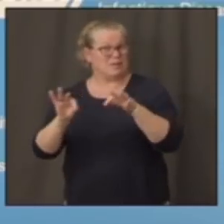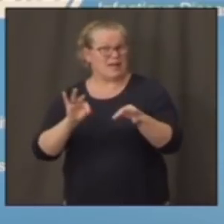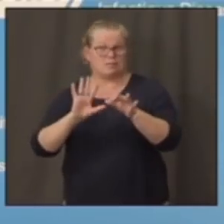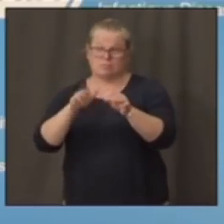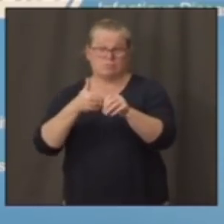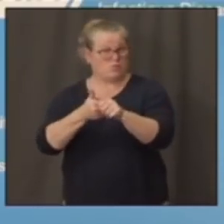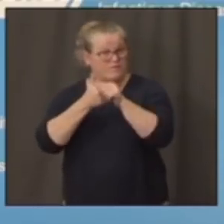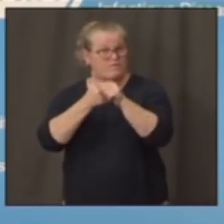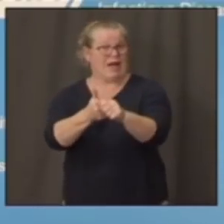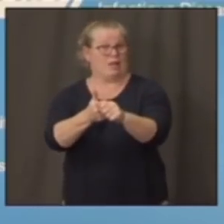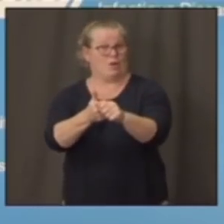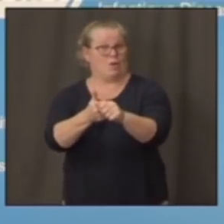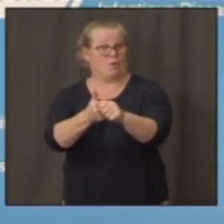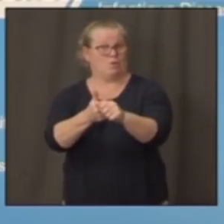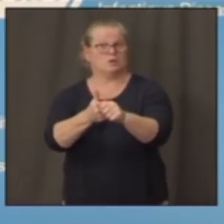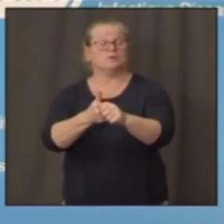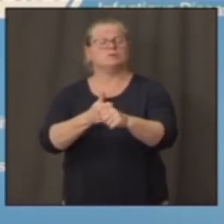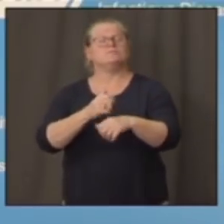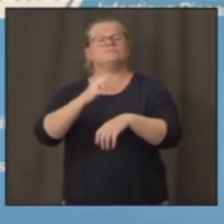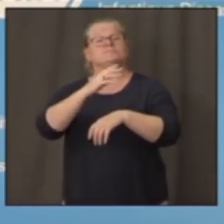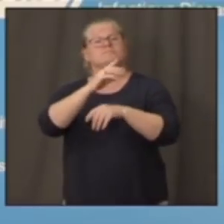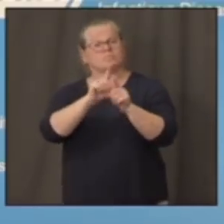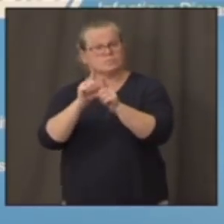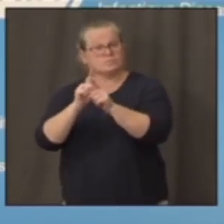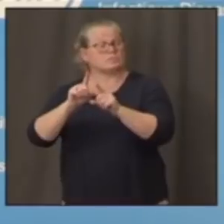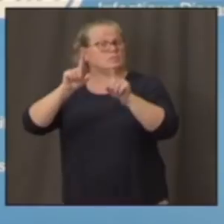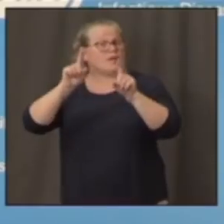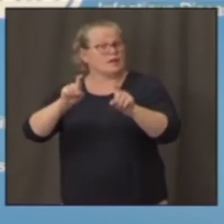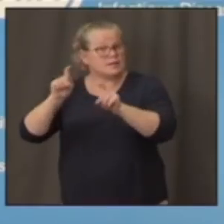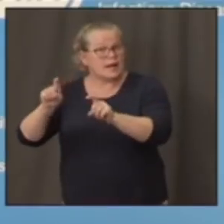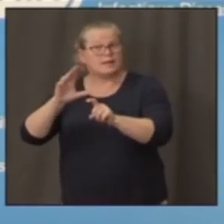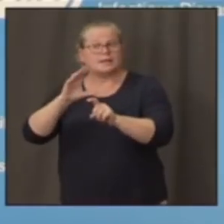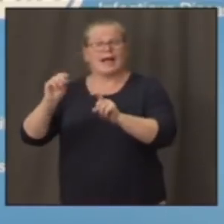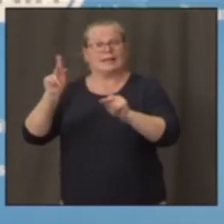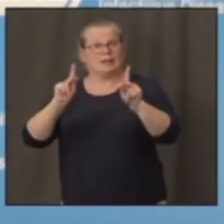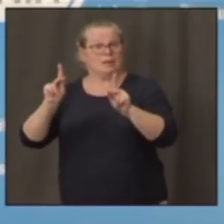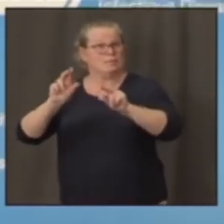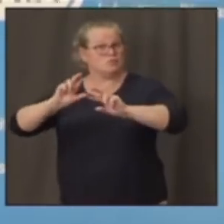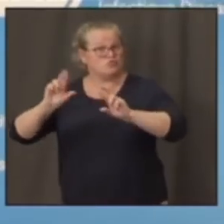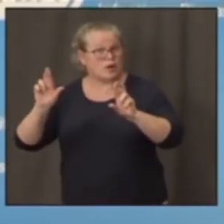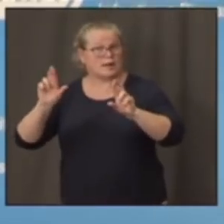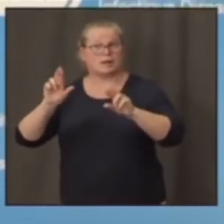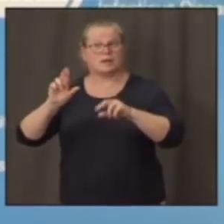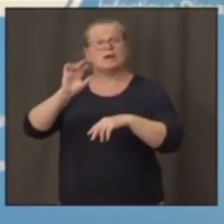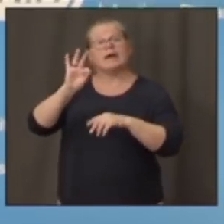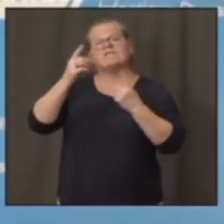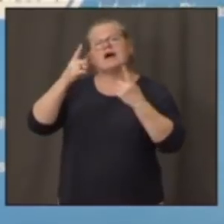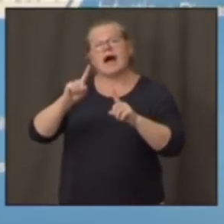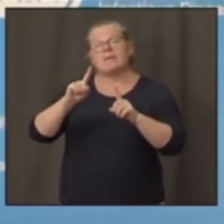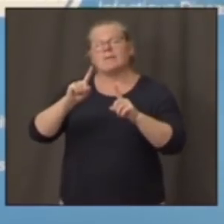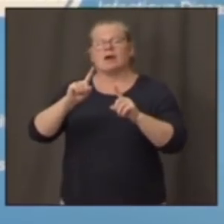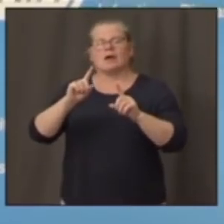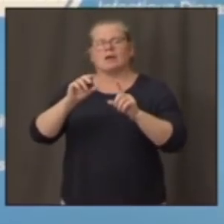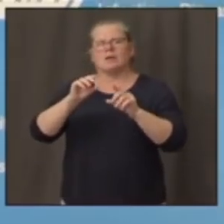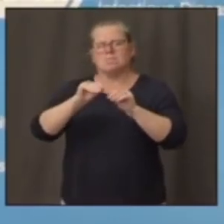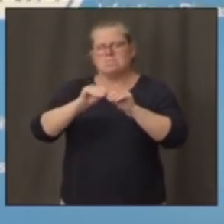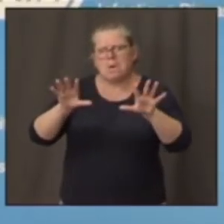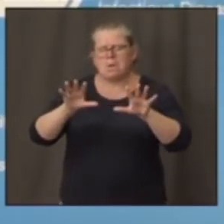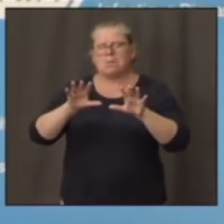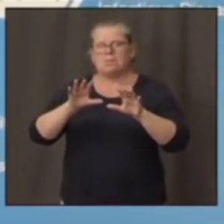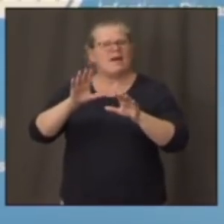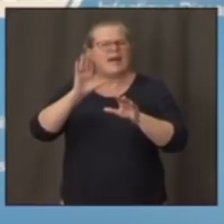manpower and the tests, that when you do get blips of infection, which inevitably will occur,